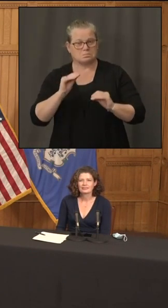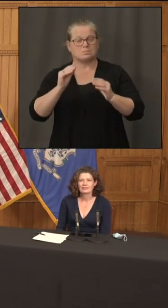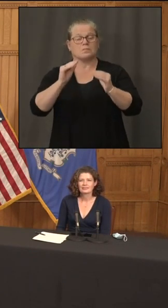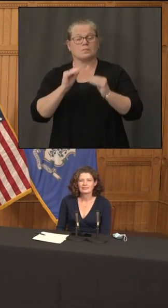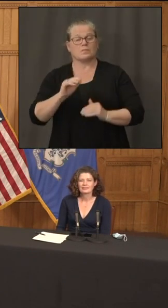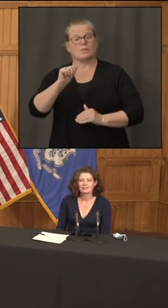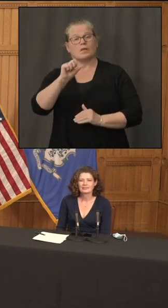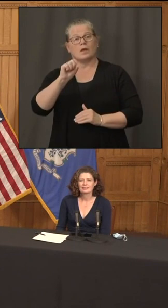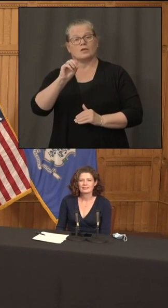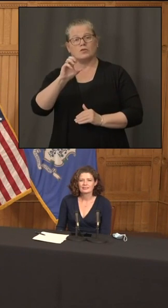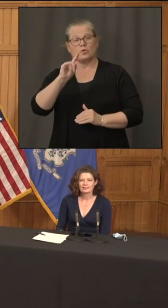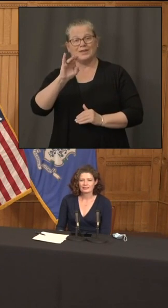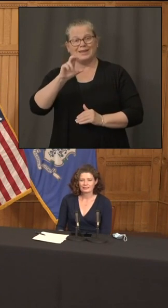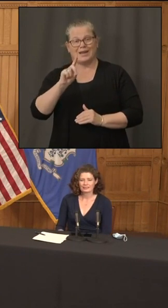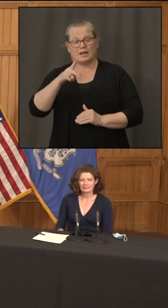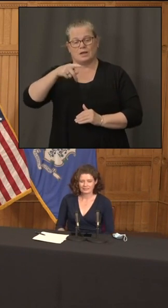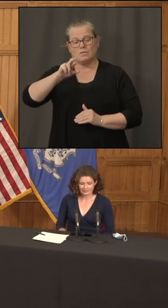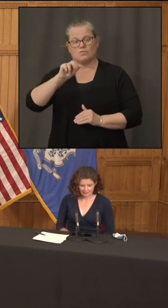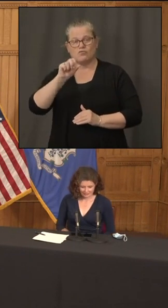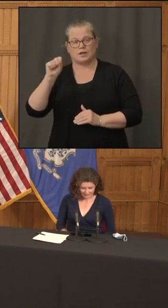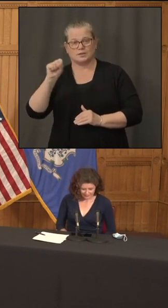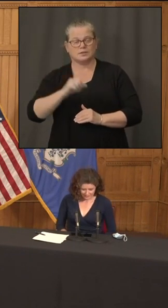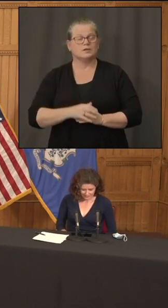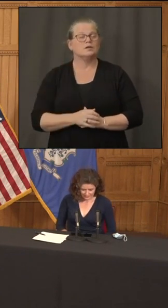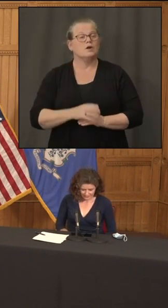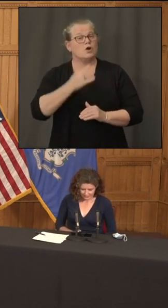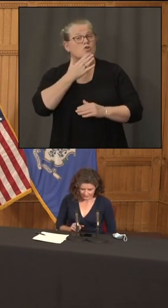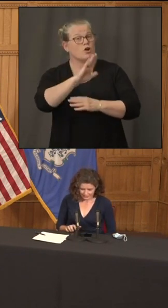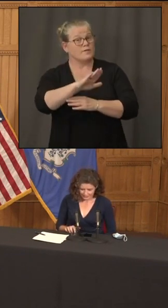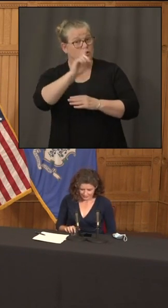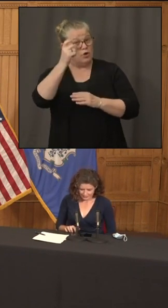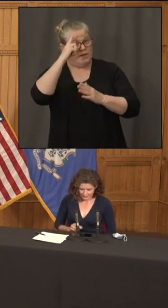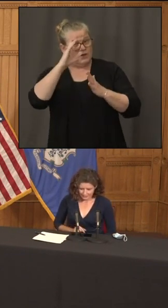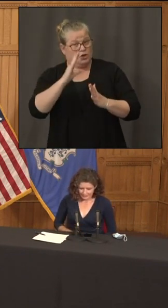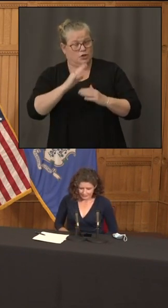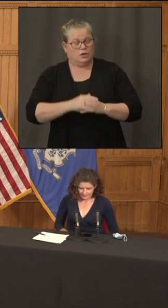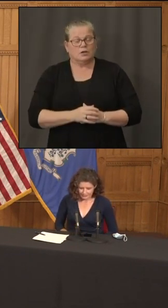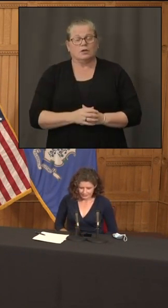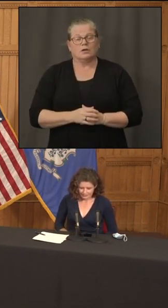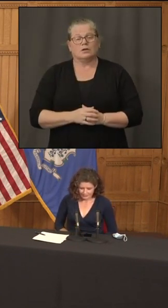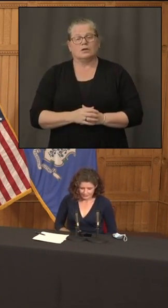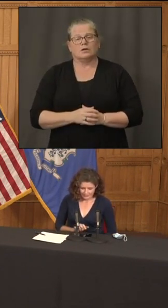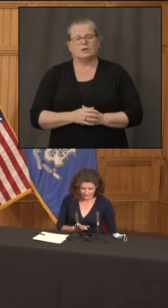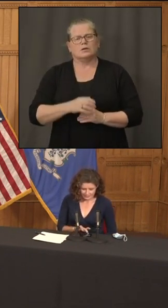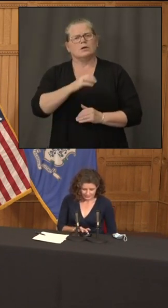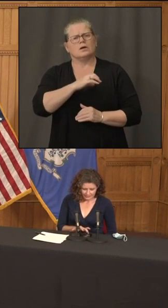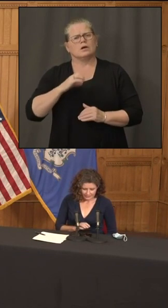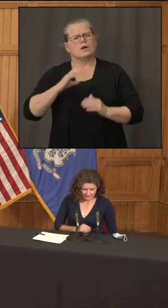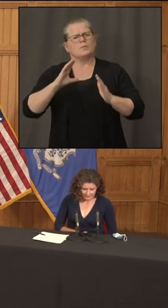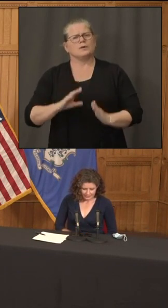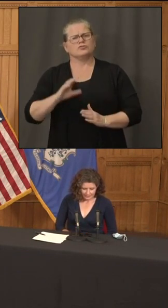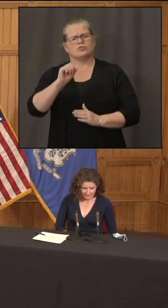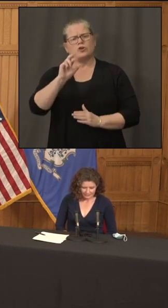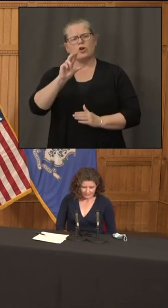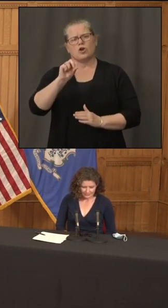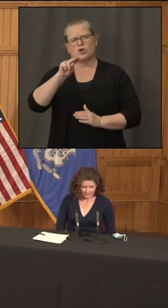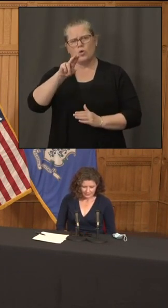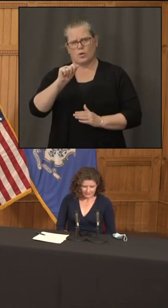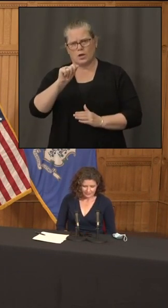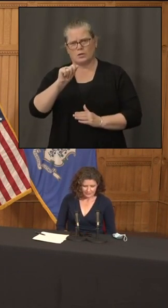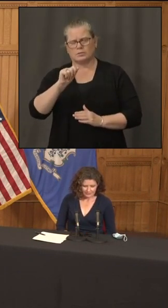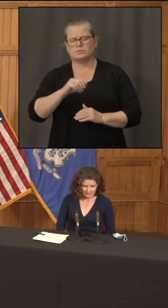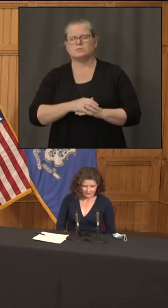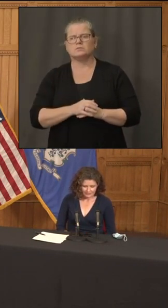good afternoon governor um and commissioner cardona many families have uh long